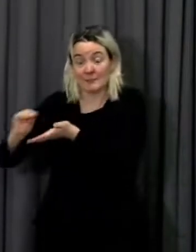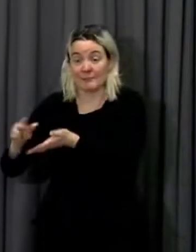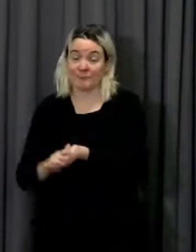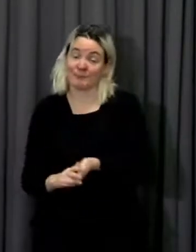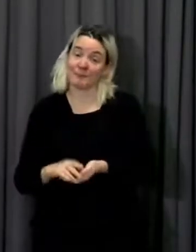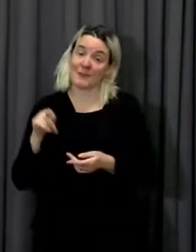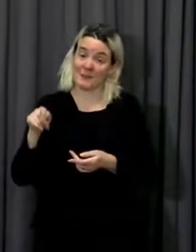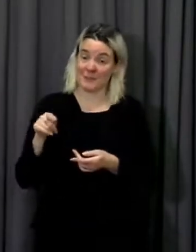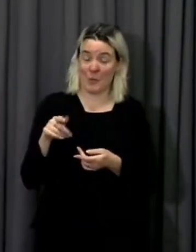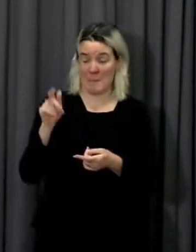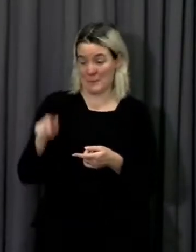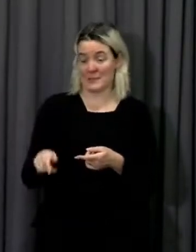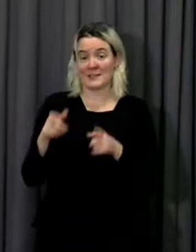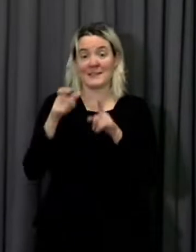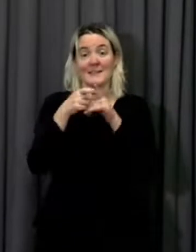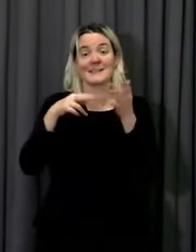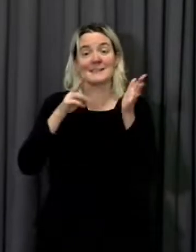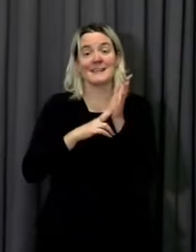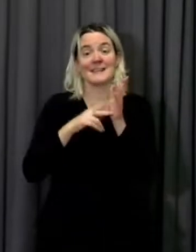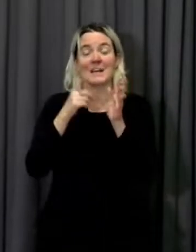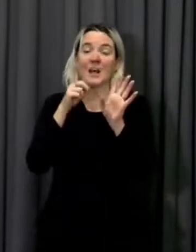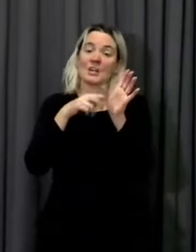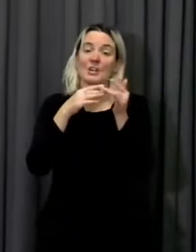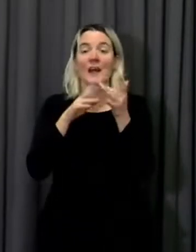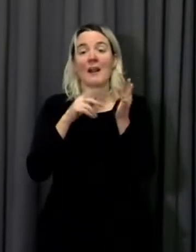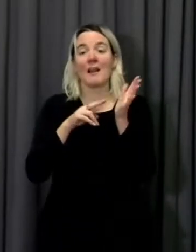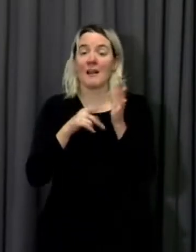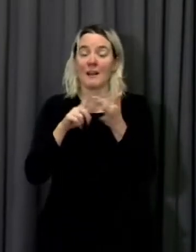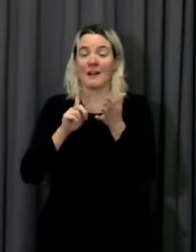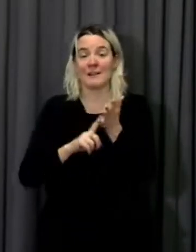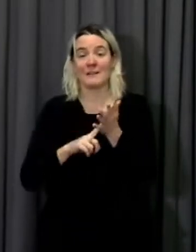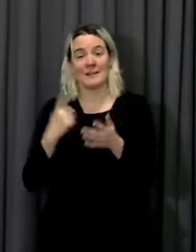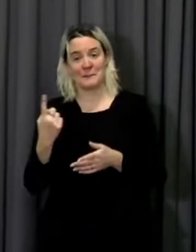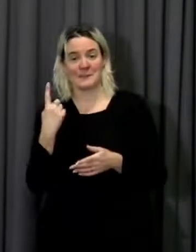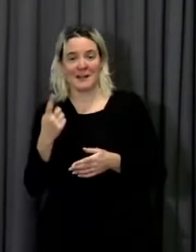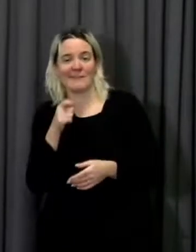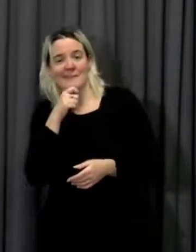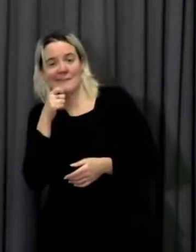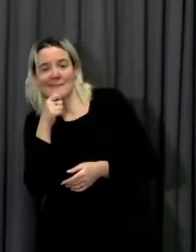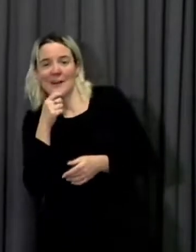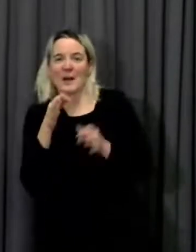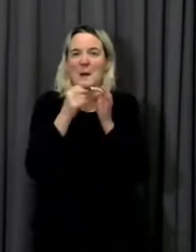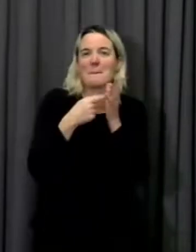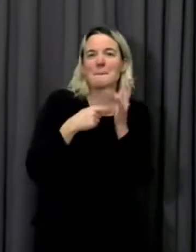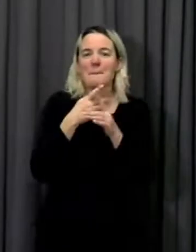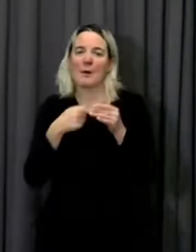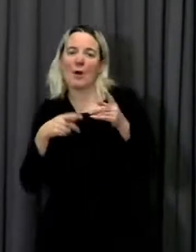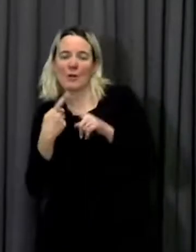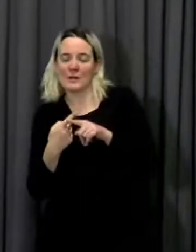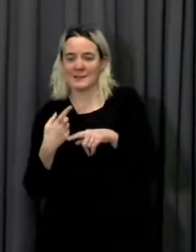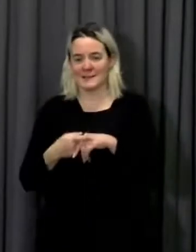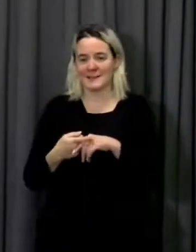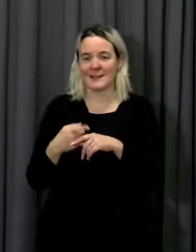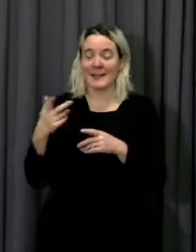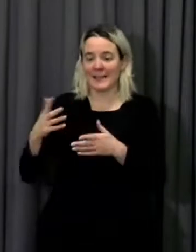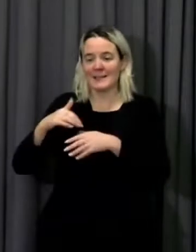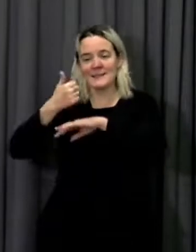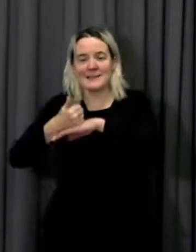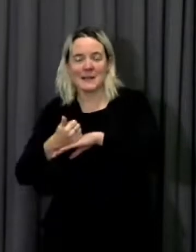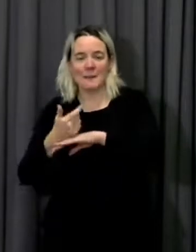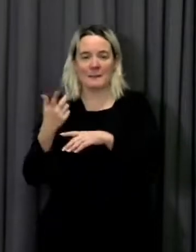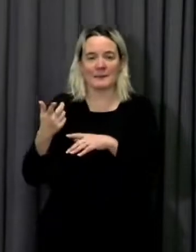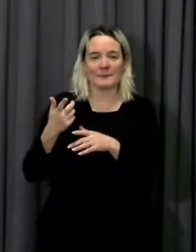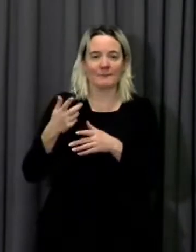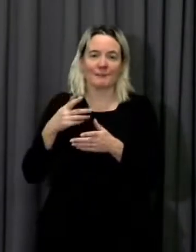Dean Yanel, is one of them. He holds songwriting sessions for young people. He calls them counselling sessions